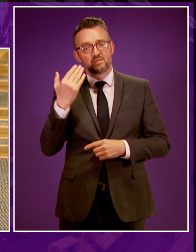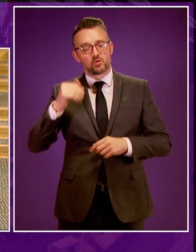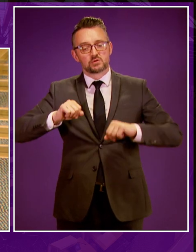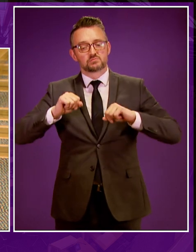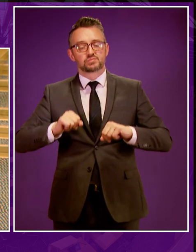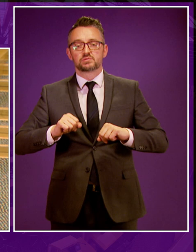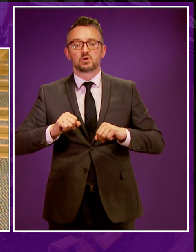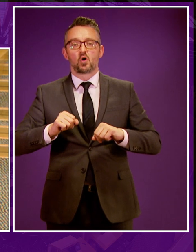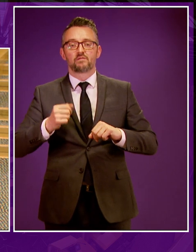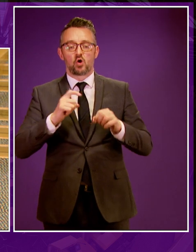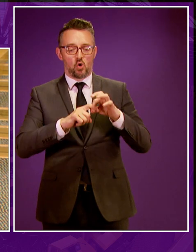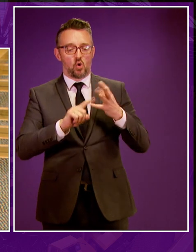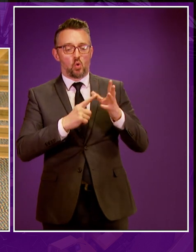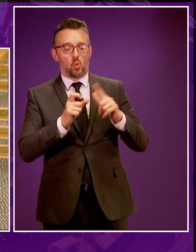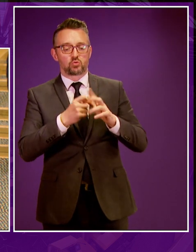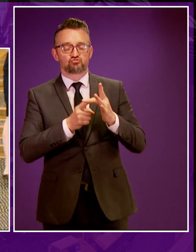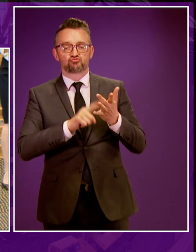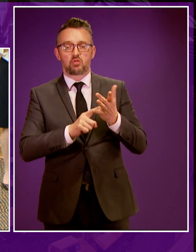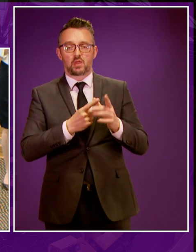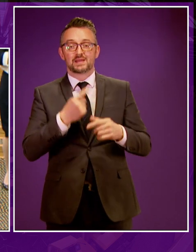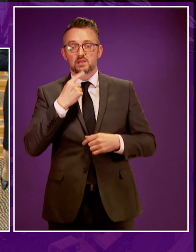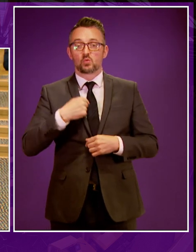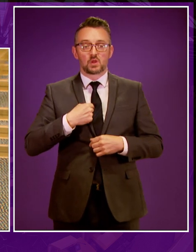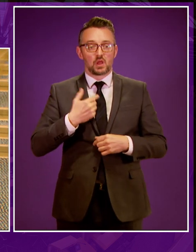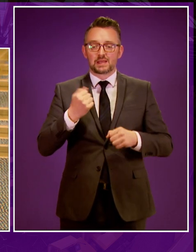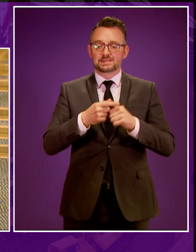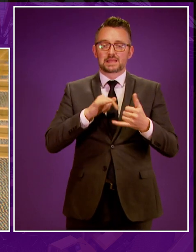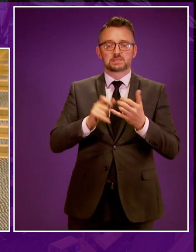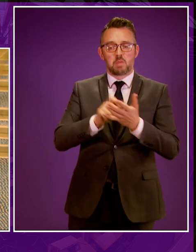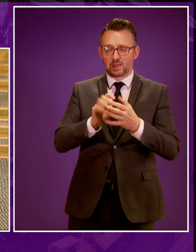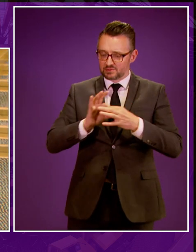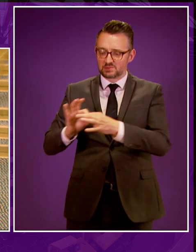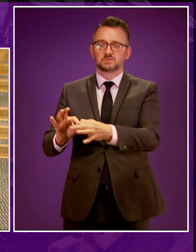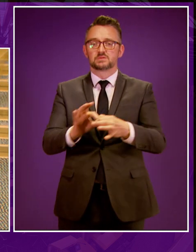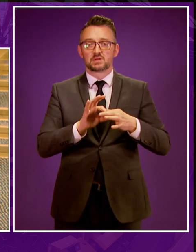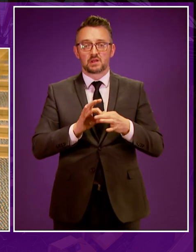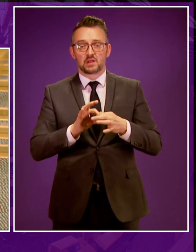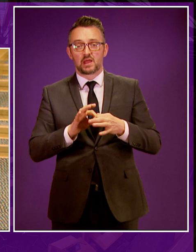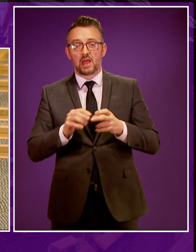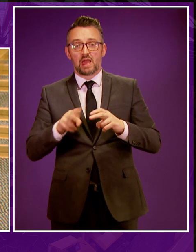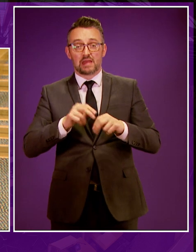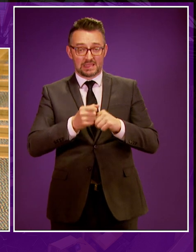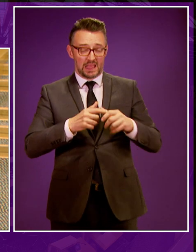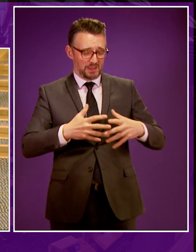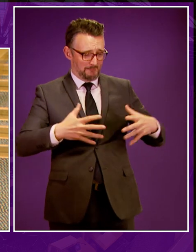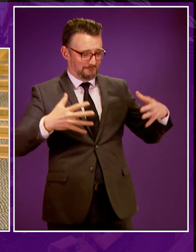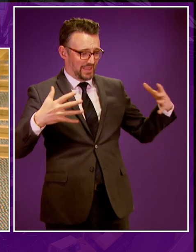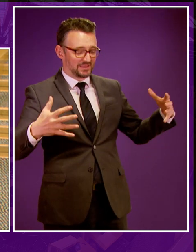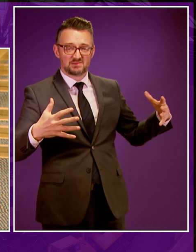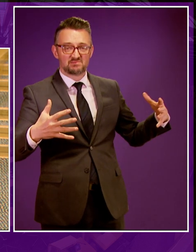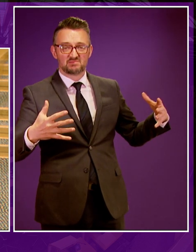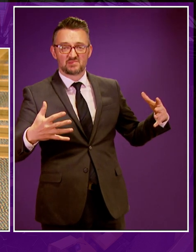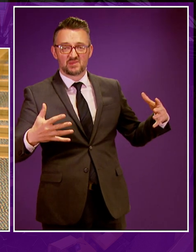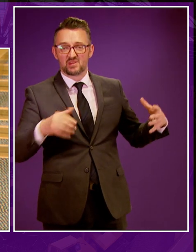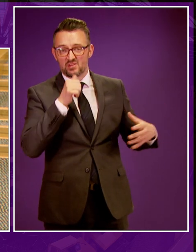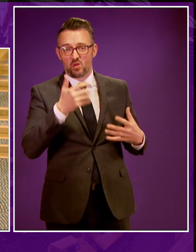chairman of Quadrilla. He said, we are part of a well-connected European gas market, and unless it is a gigantic amount of gas, it is not going